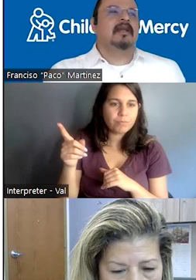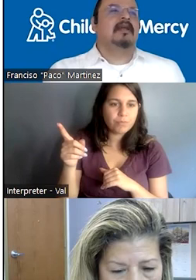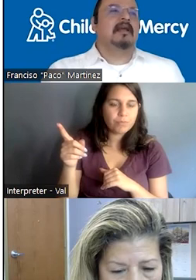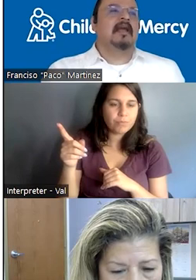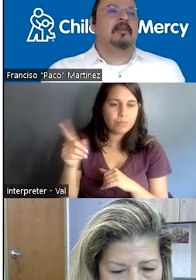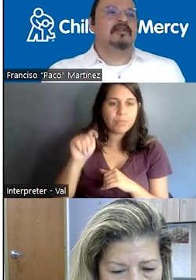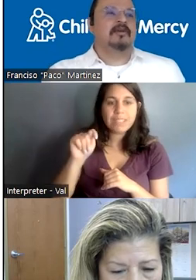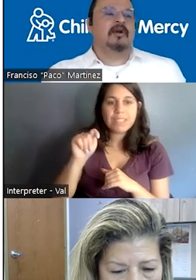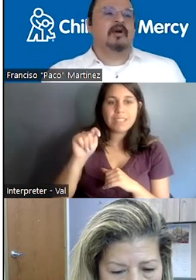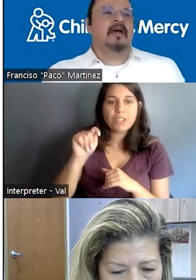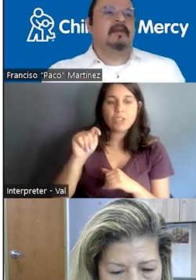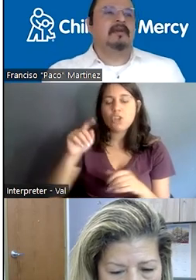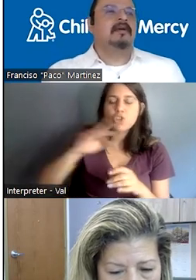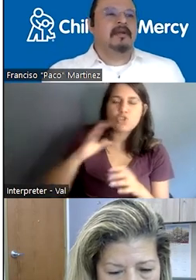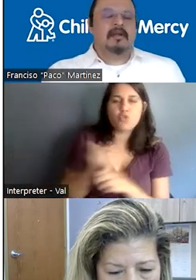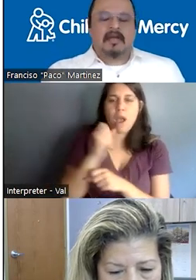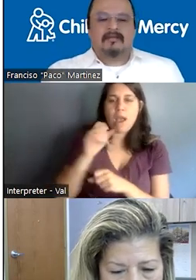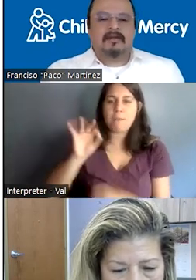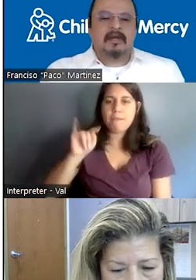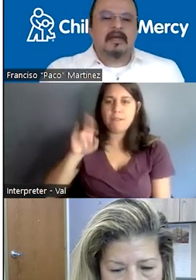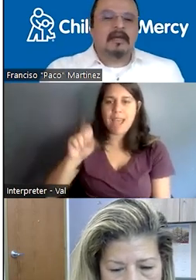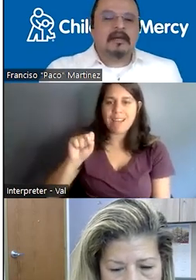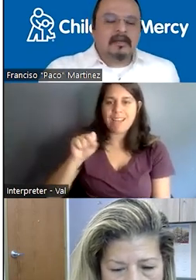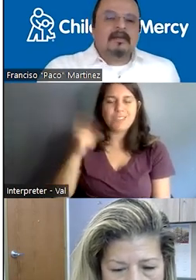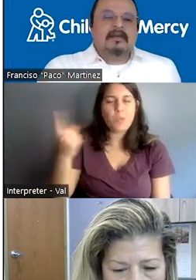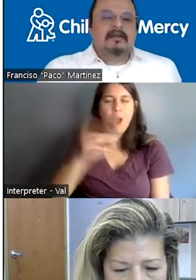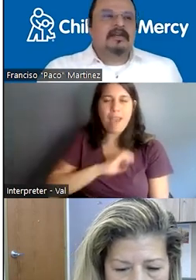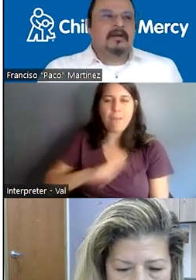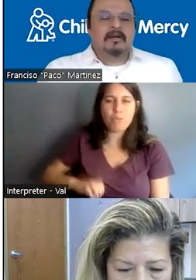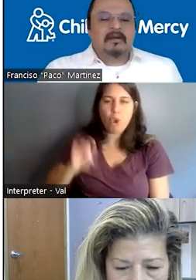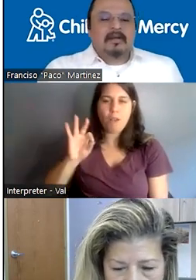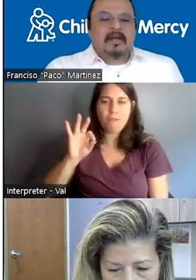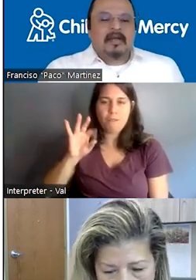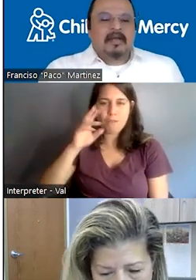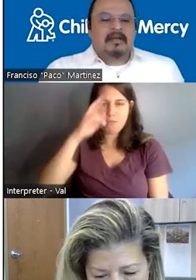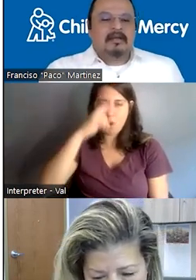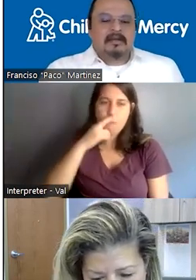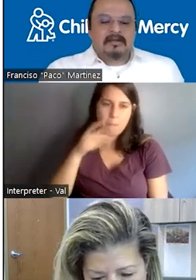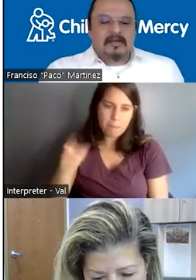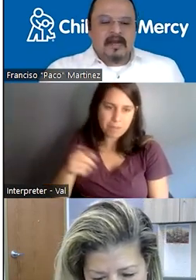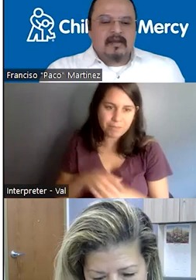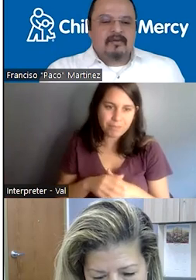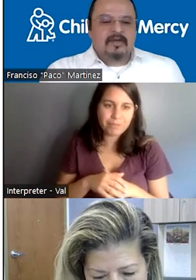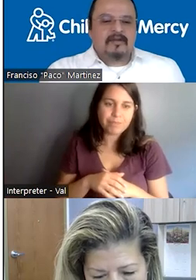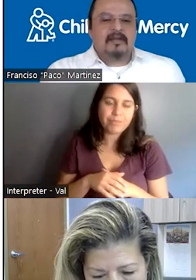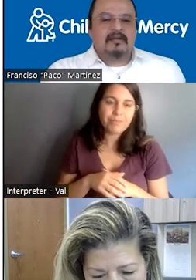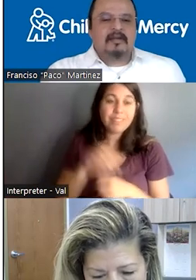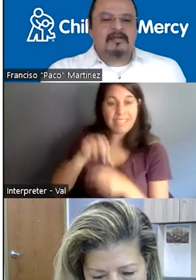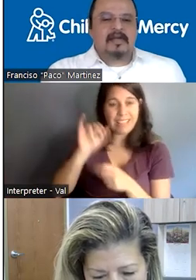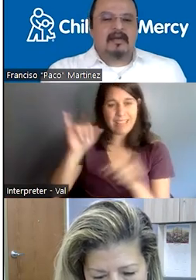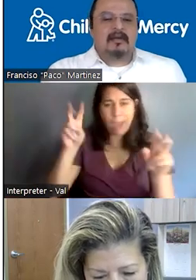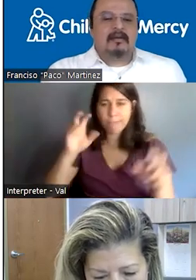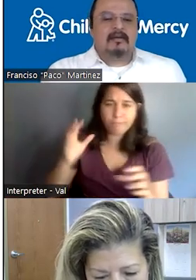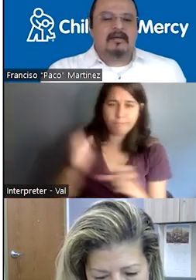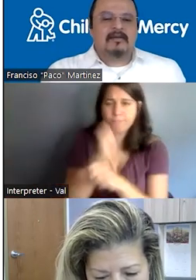one of the emperors of Rome after, after Nero. And in the triumph, you can see that